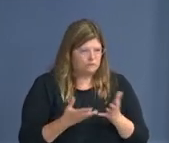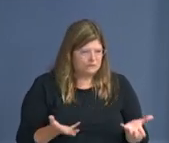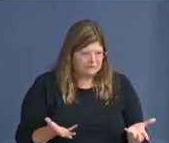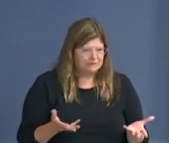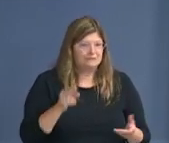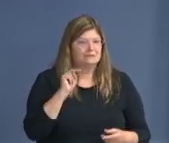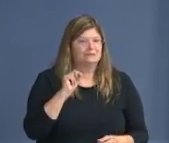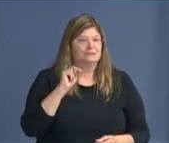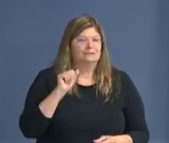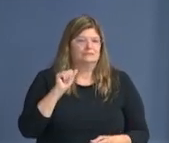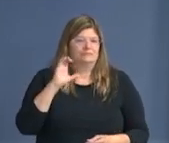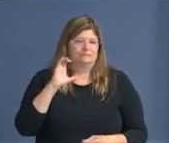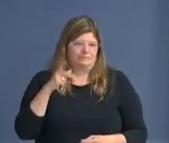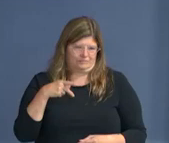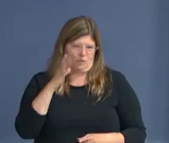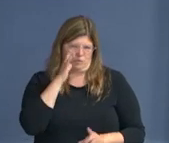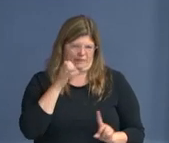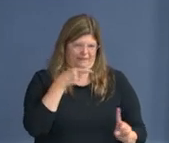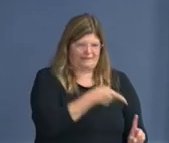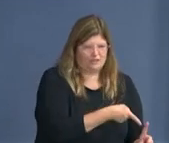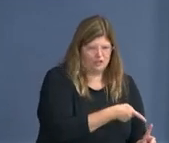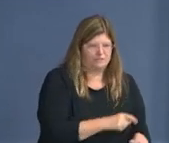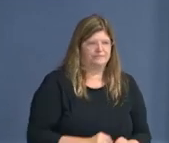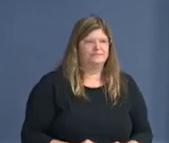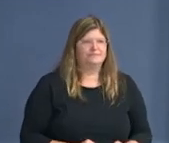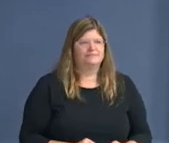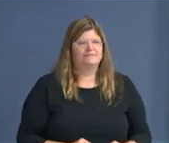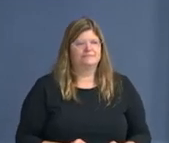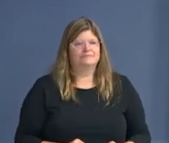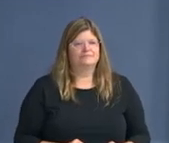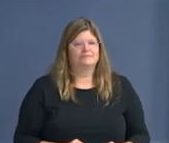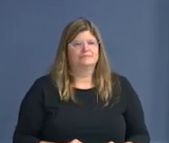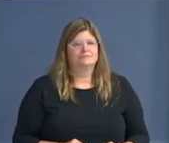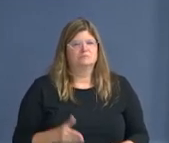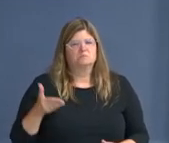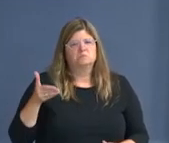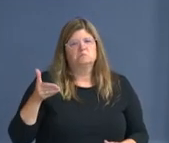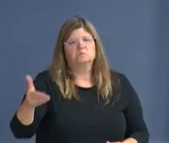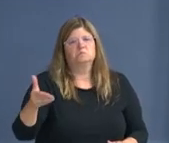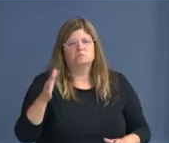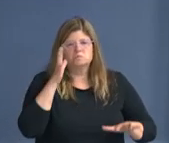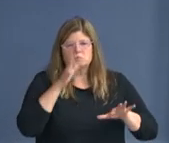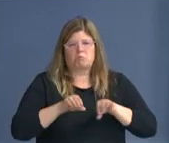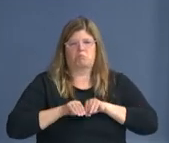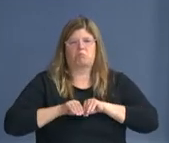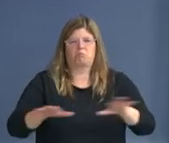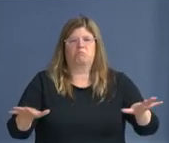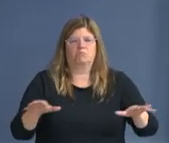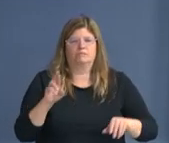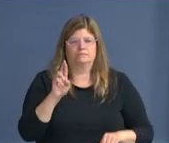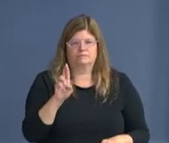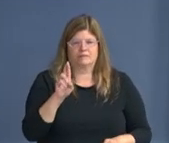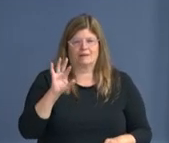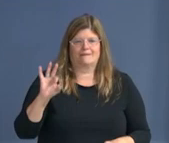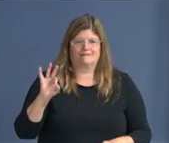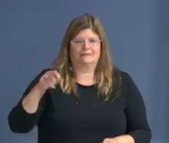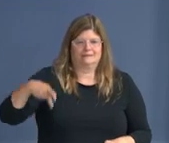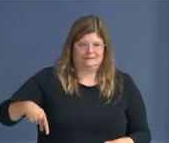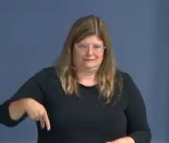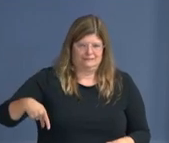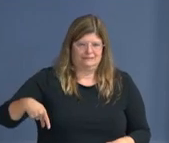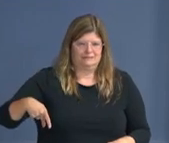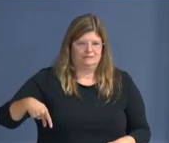DEMPED will be issuing, uh, an RFP, uh, shortly, uh, and, uh, we will look for